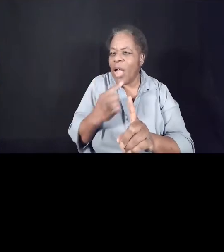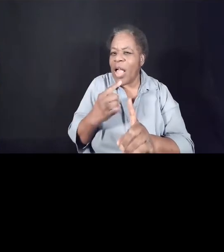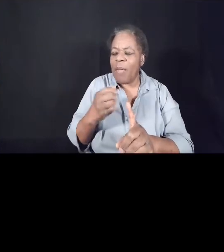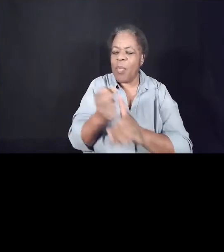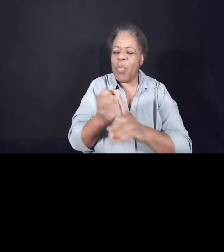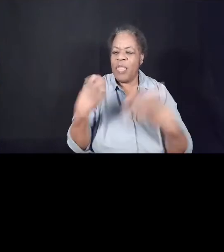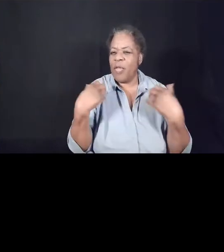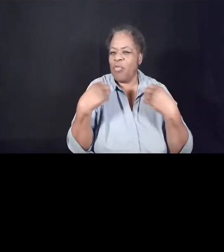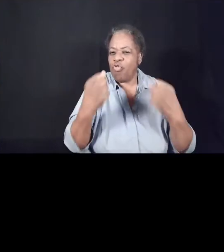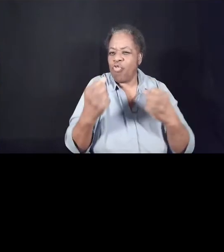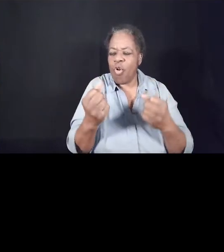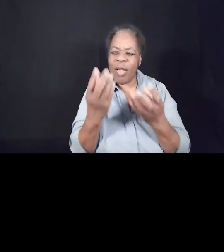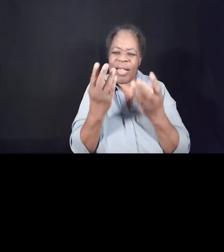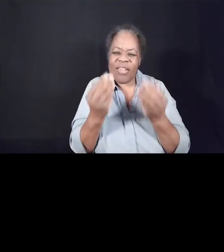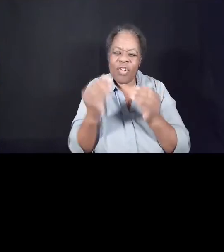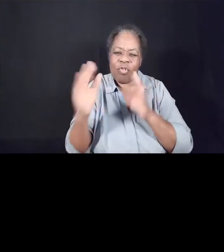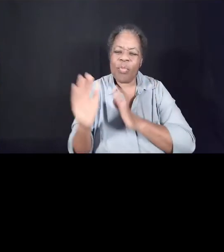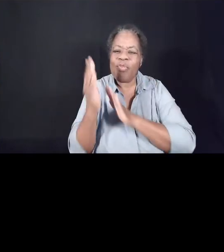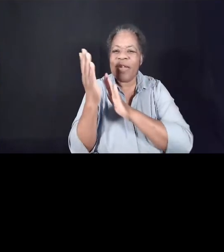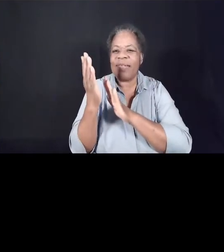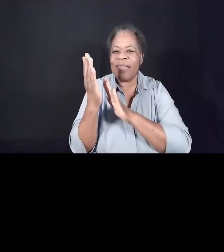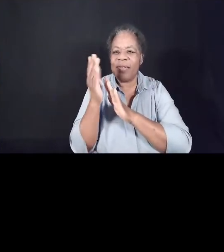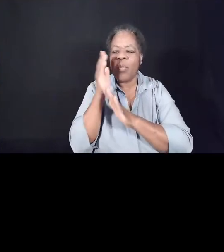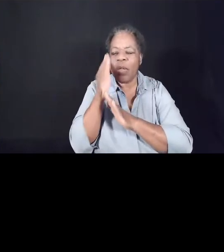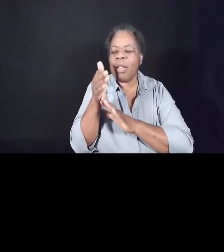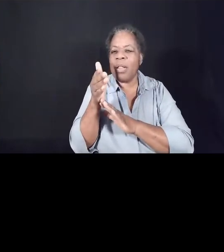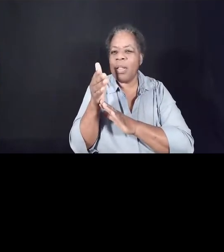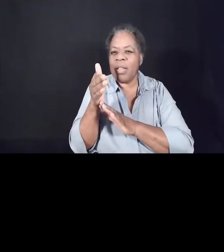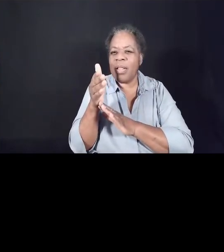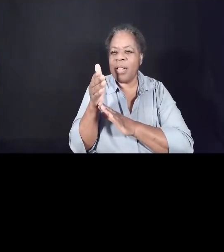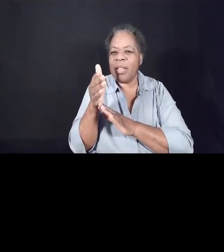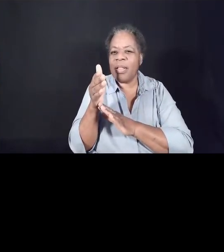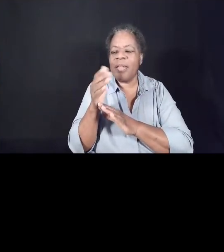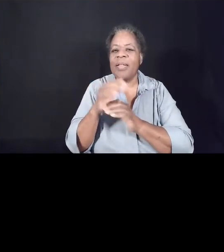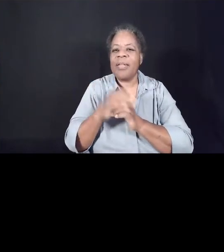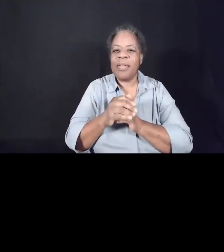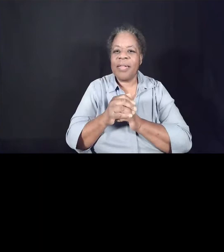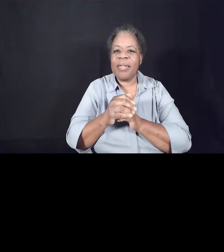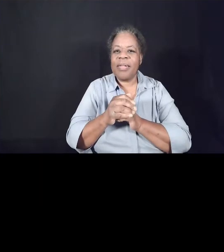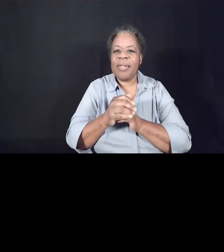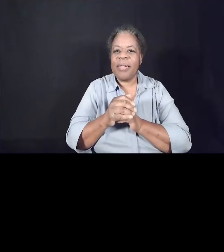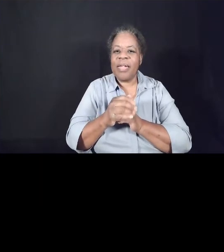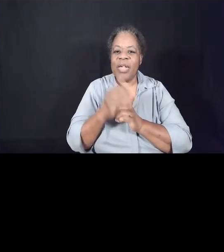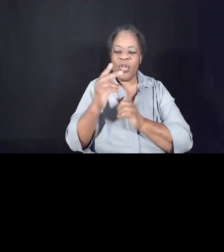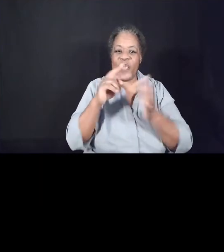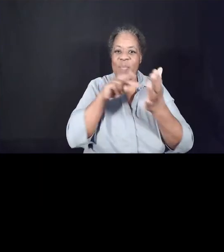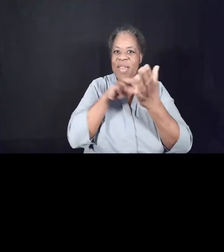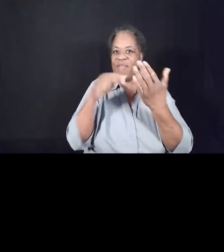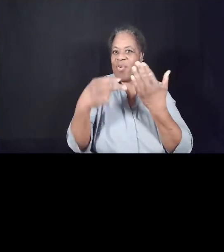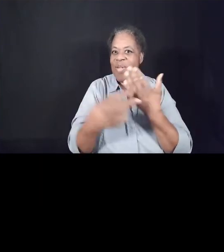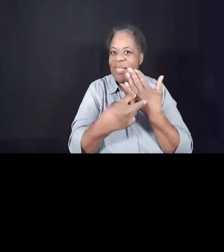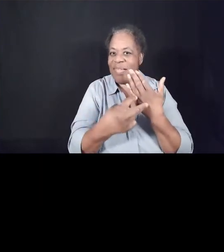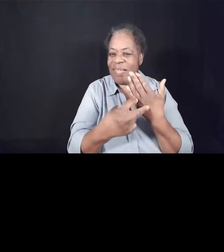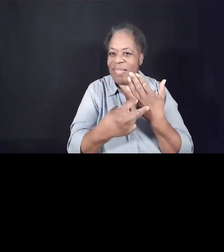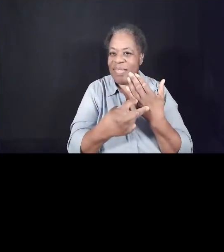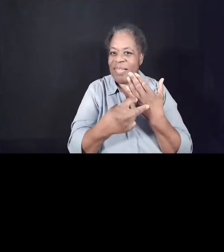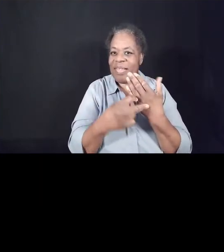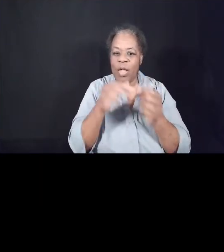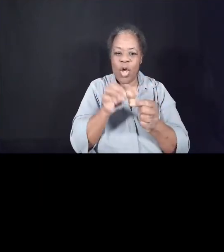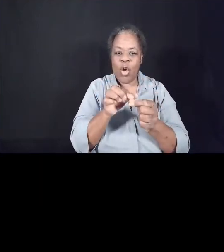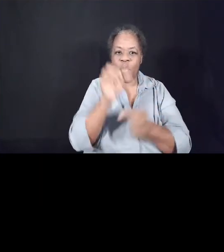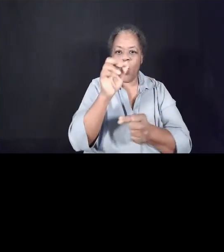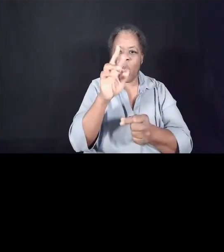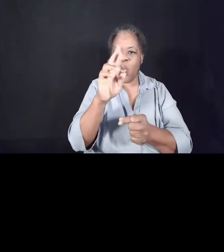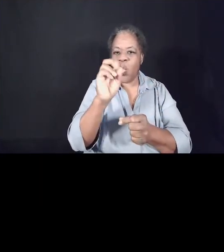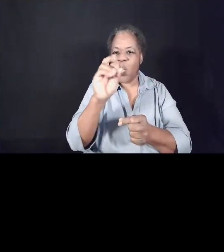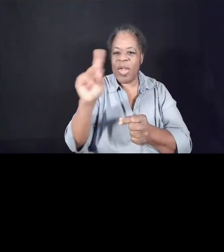presence. And with two vivid metaphors, the bruised reed and